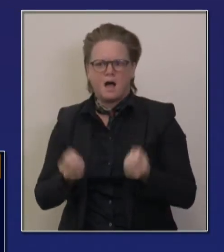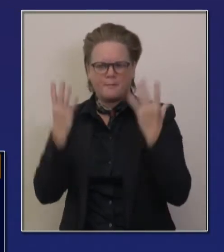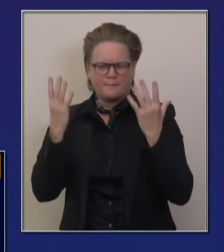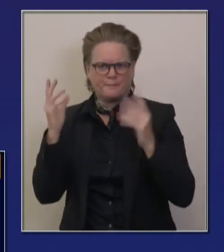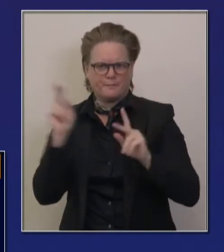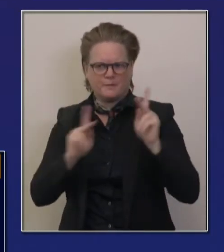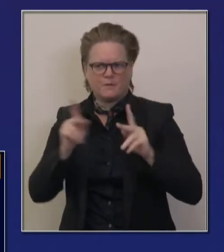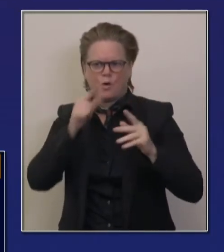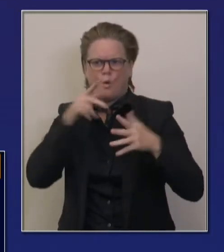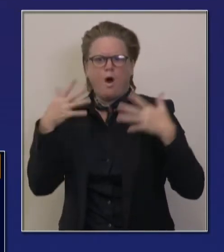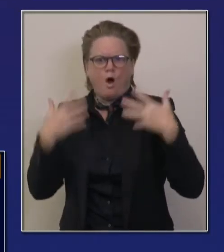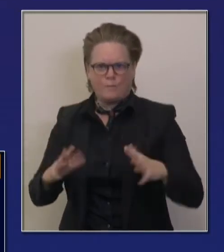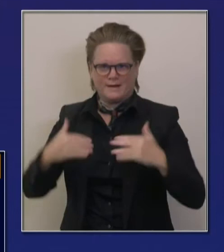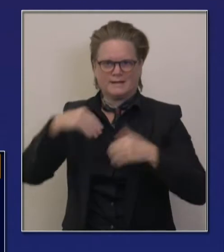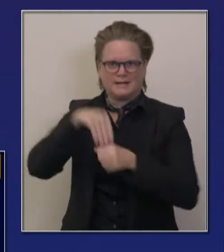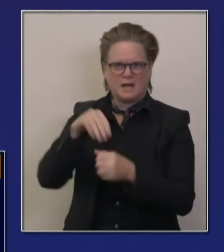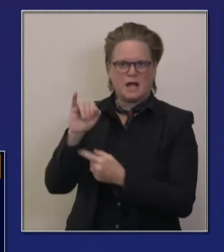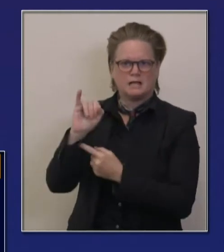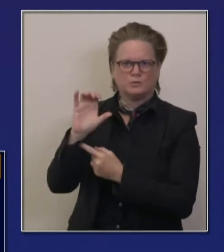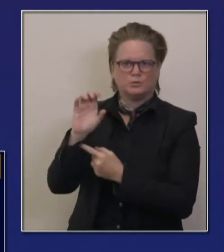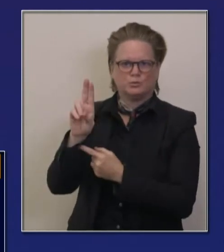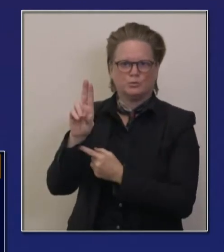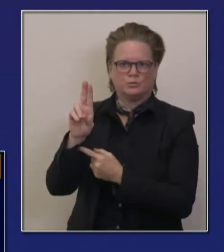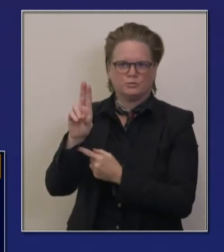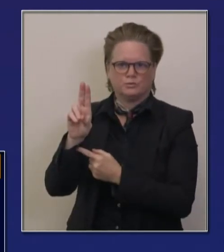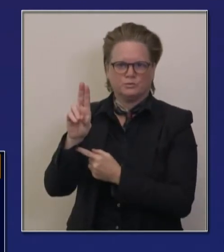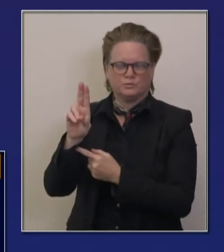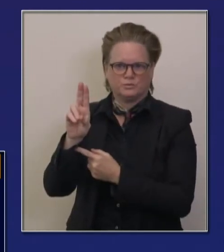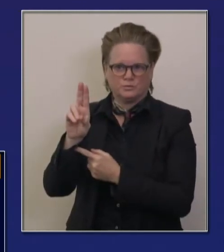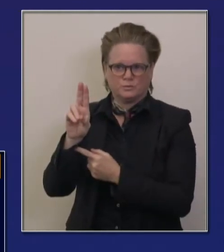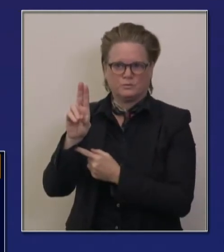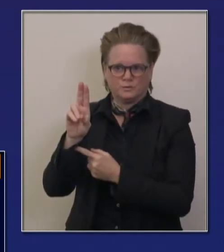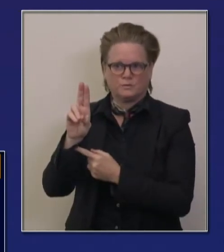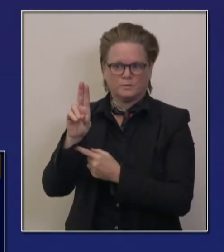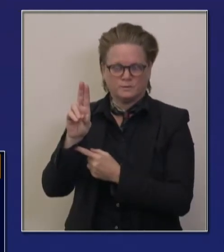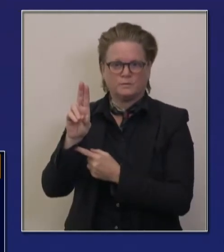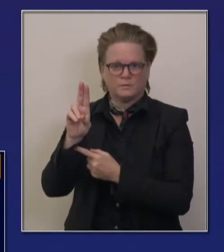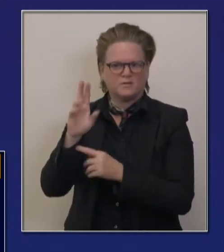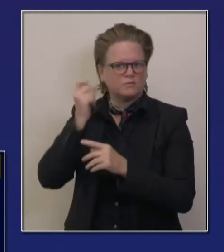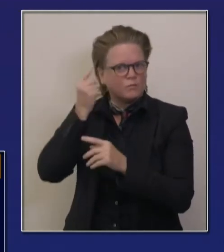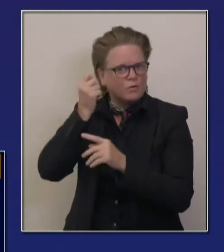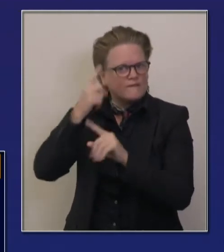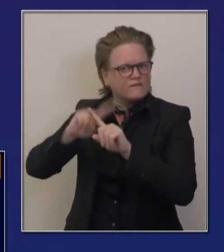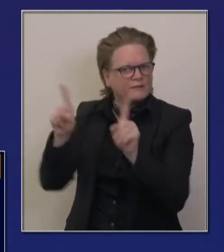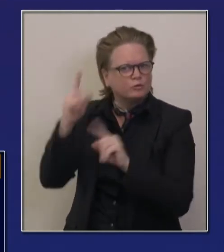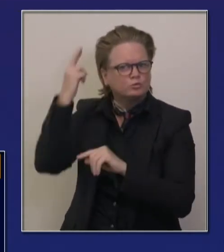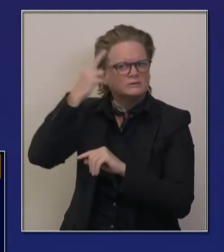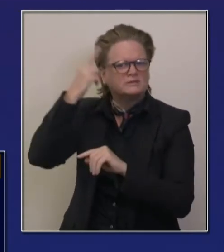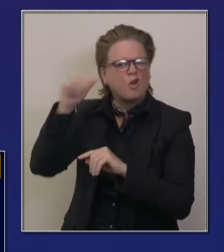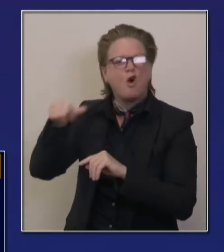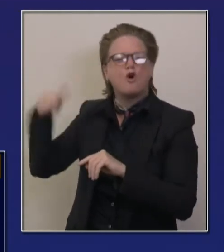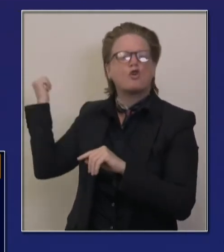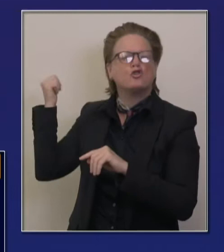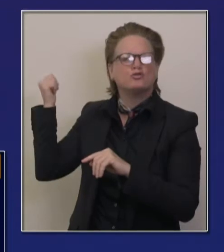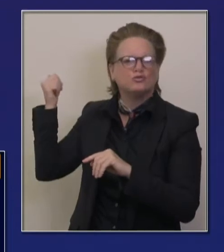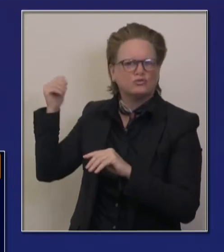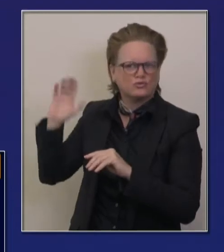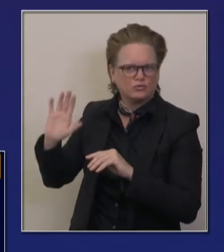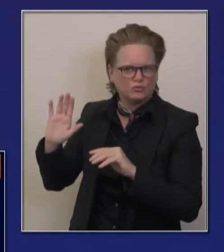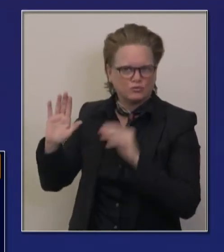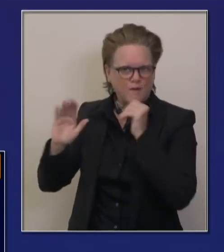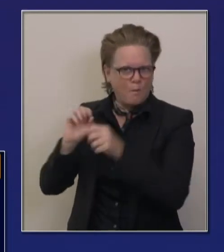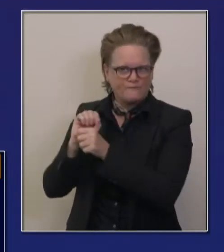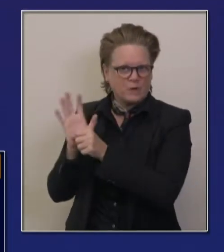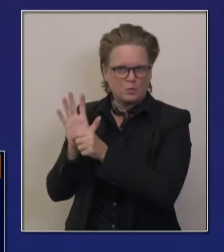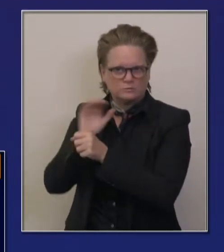system. So here's our total capacity, the pie, the circle there of ICU beds, critical care capacity in the state of California.